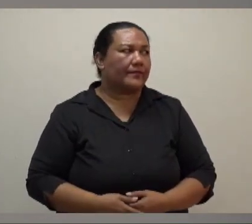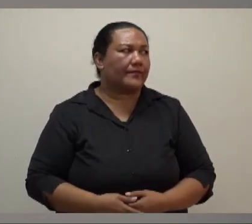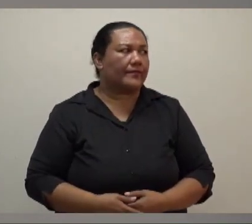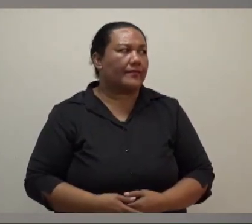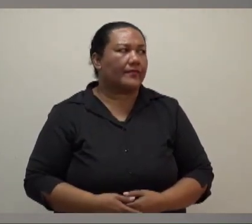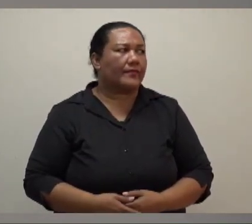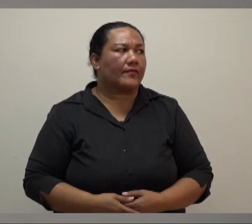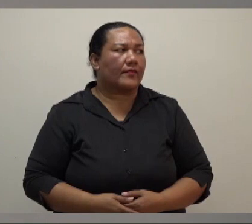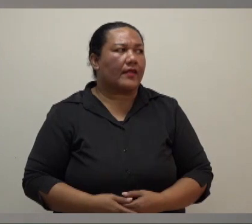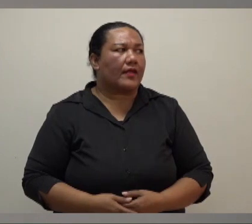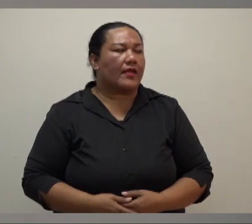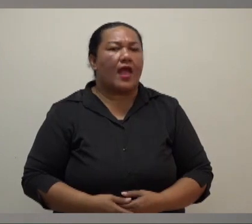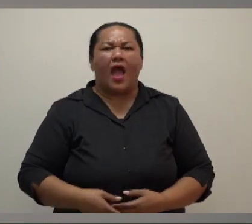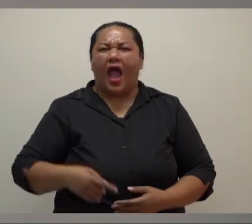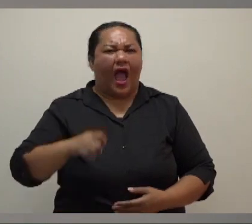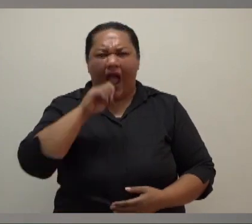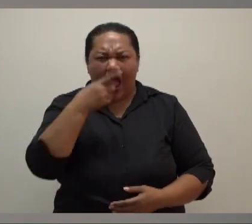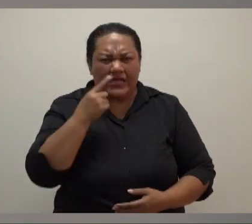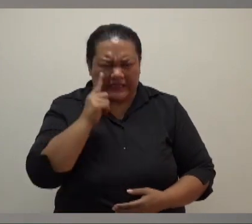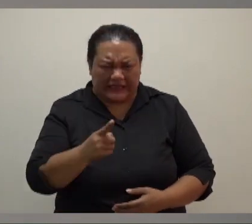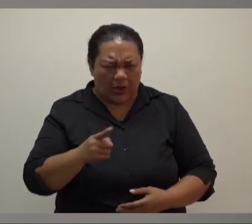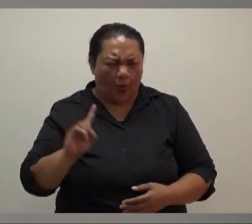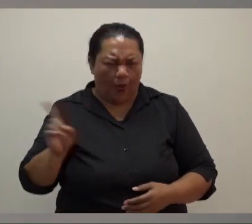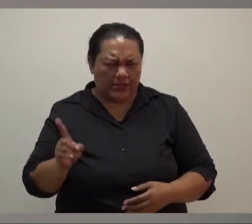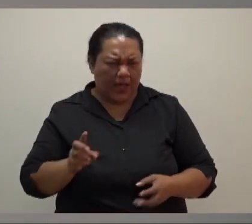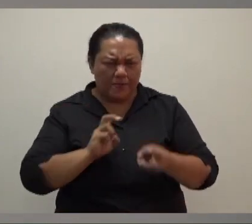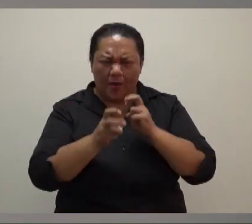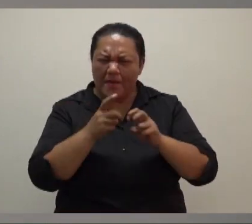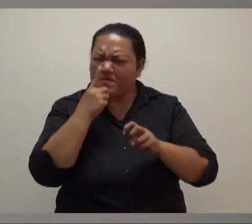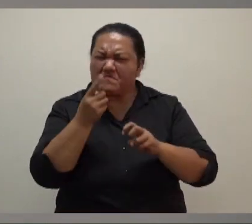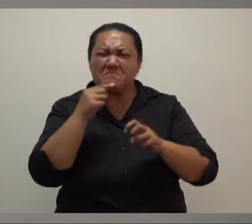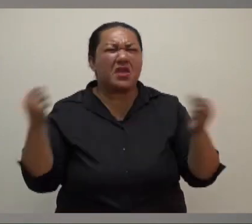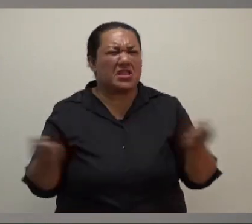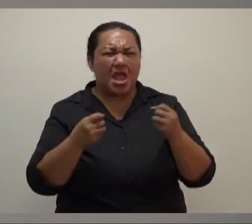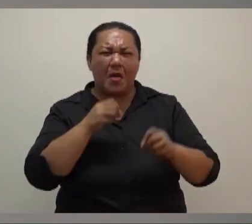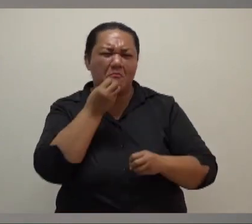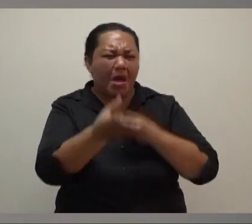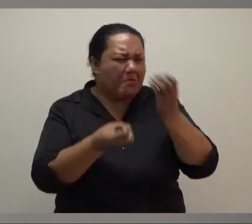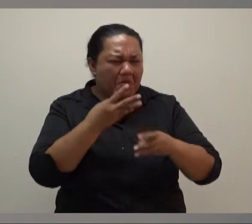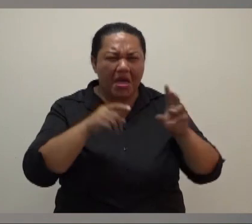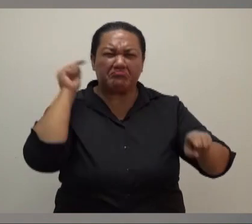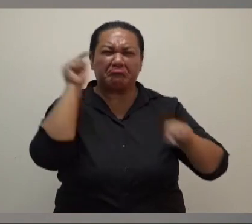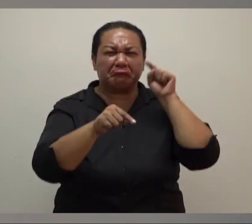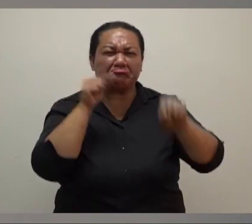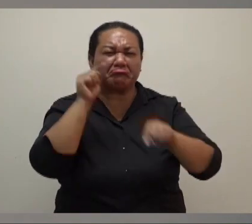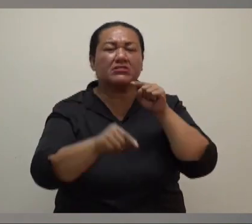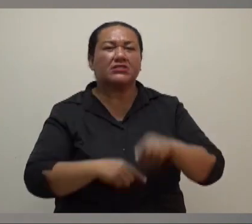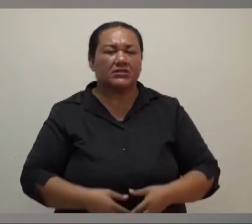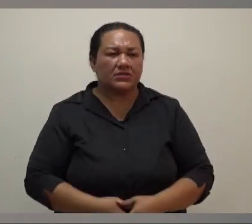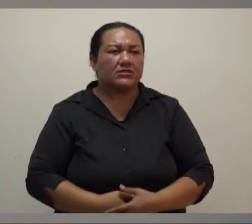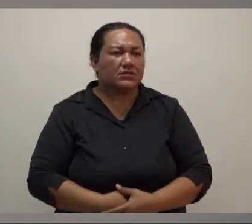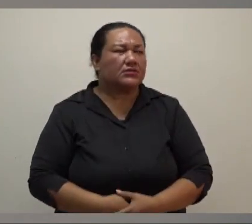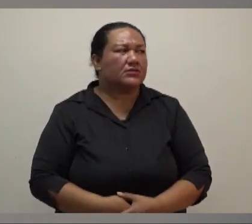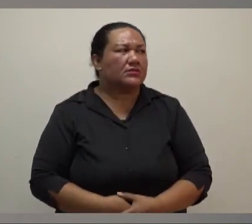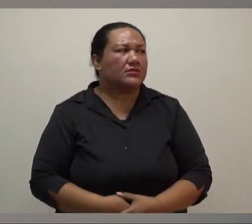I cannot see what is, you know, what is the problem with that. I suspect the only reason why he's doing that is because I'm informed Agni Deo Singh is going to stand as a candidate. He's